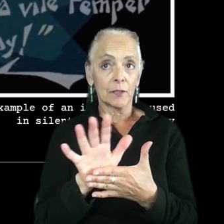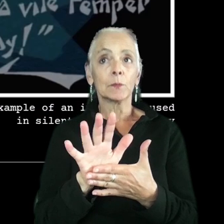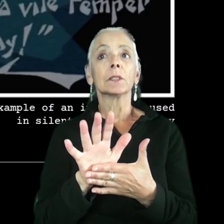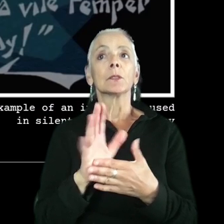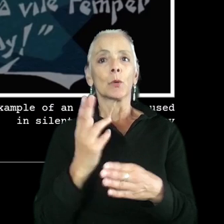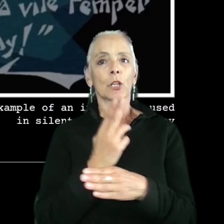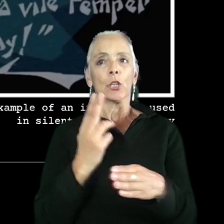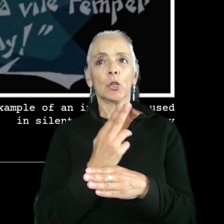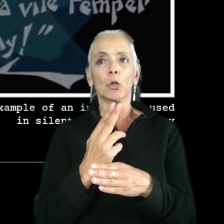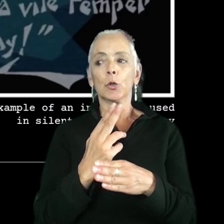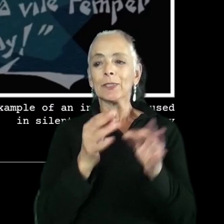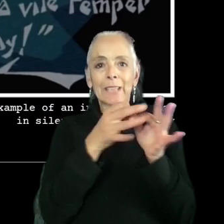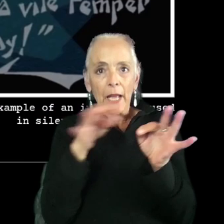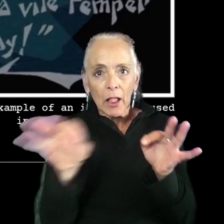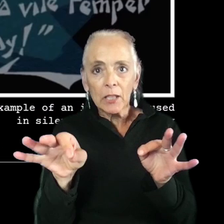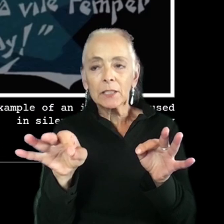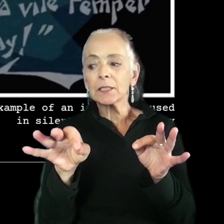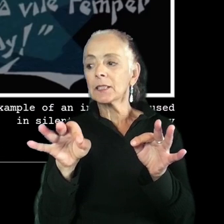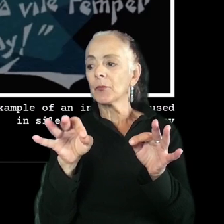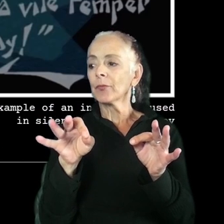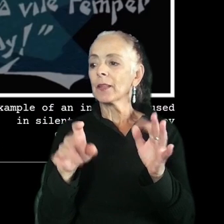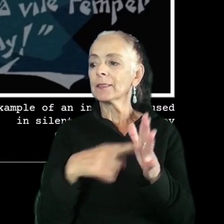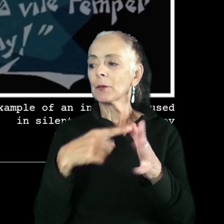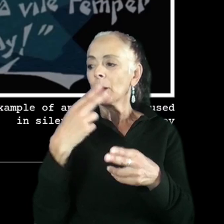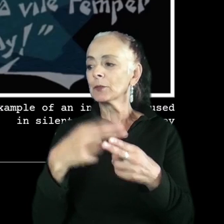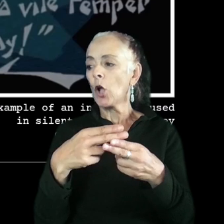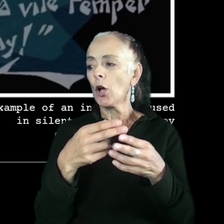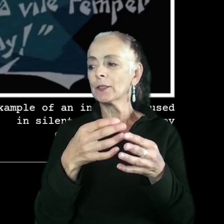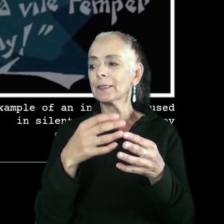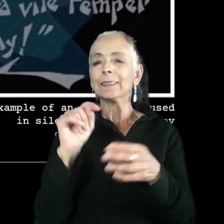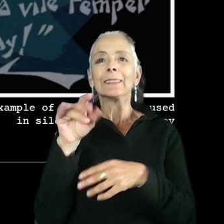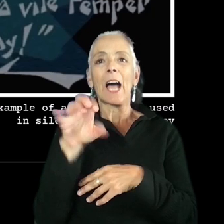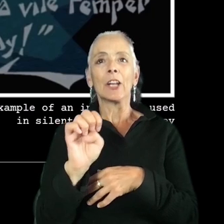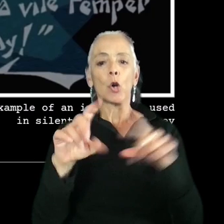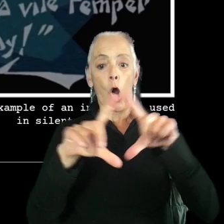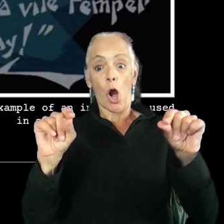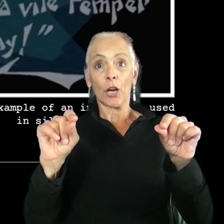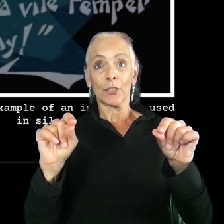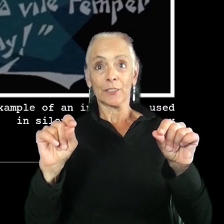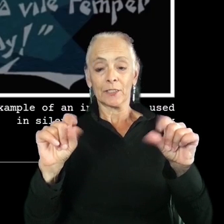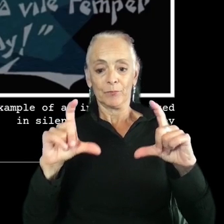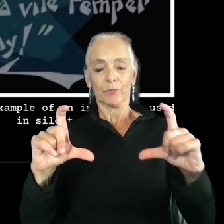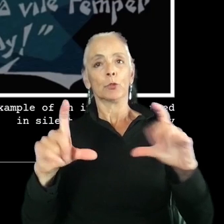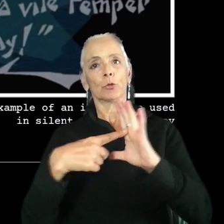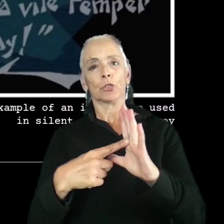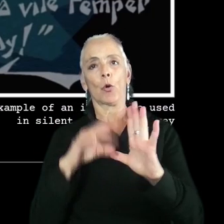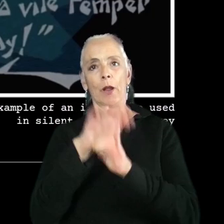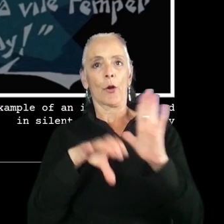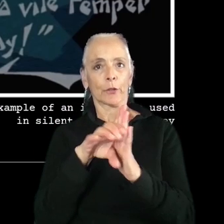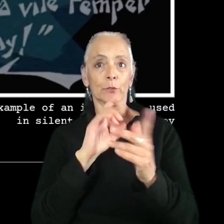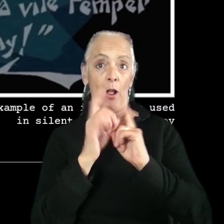using intertitles, sometimes called title cards in order to convey character dialogue, obviously.